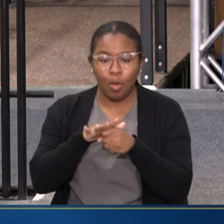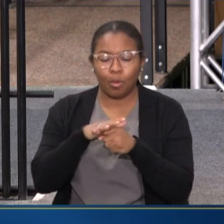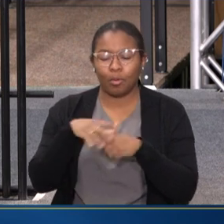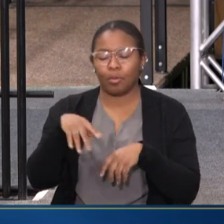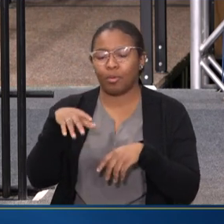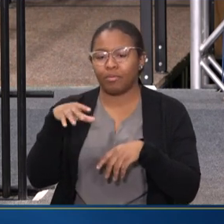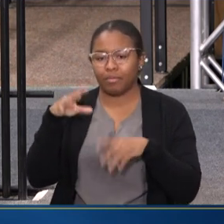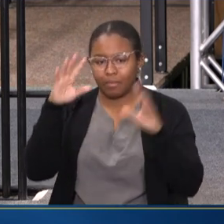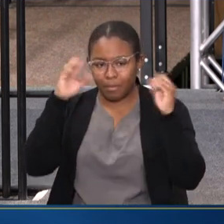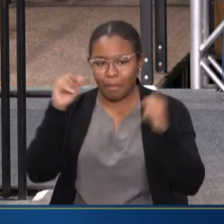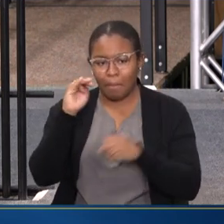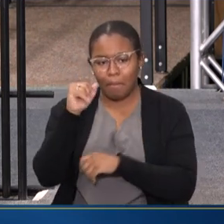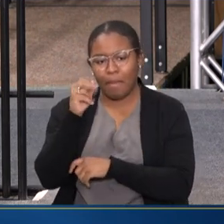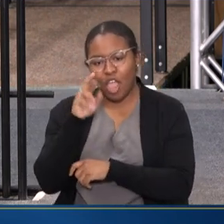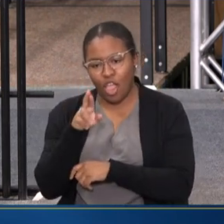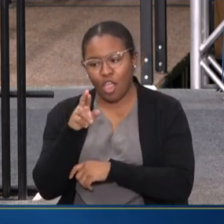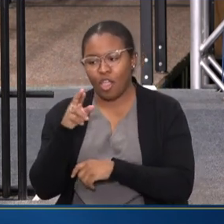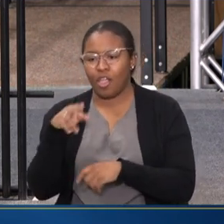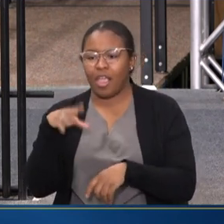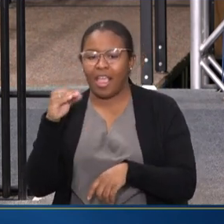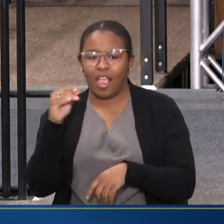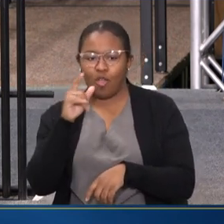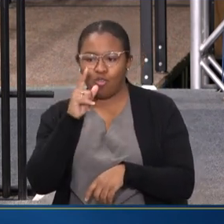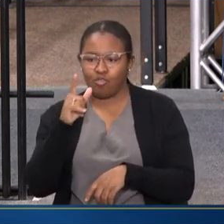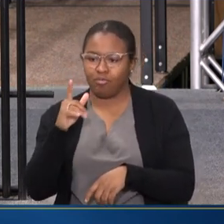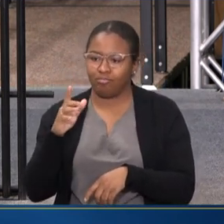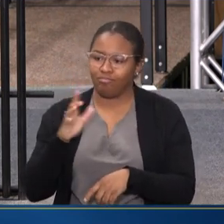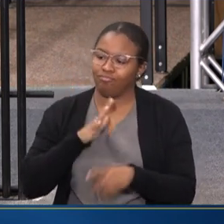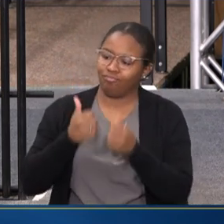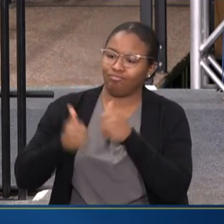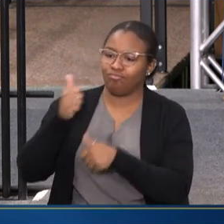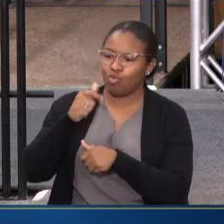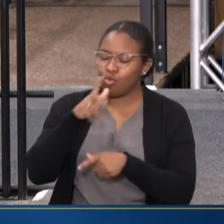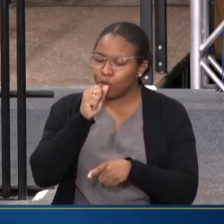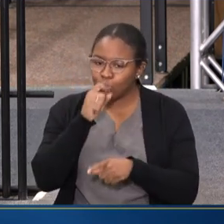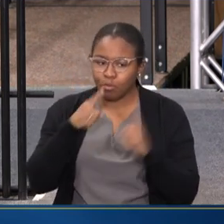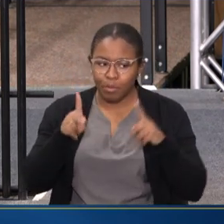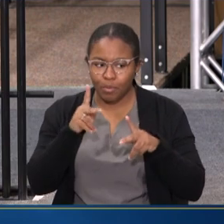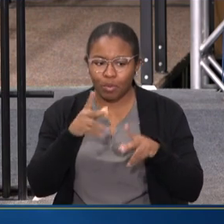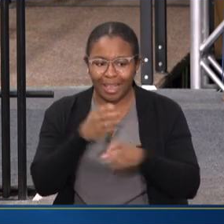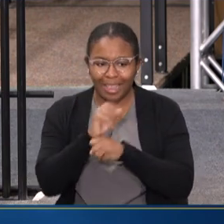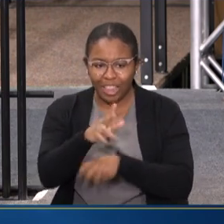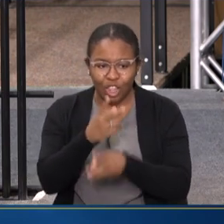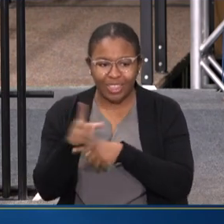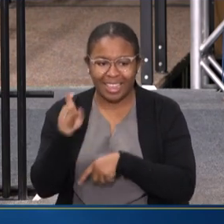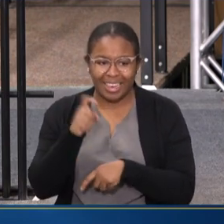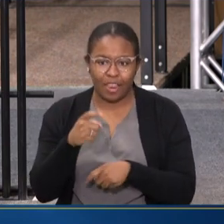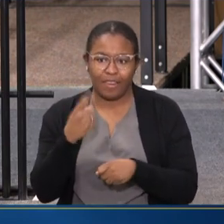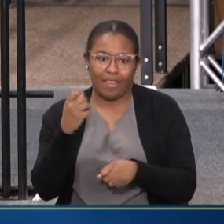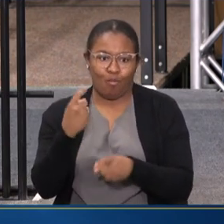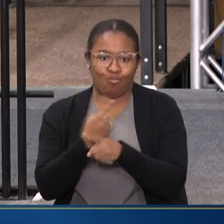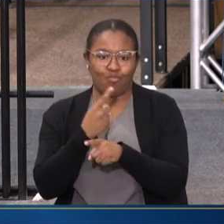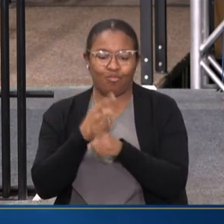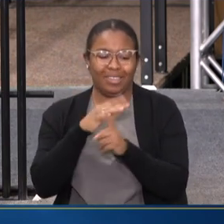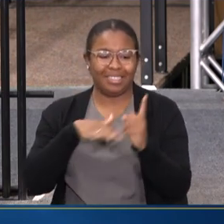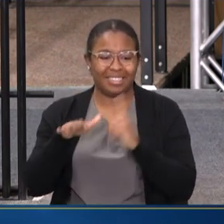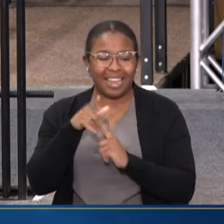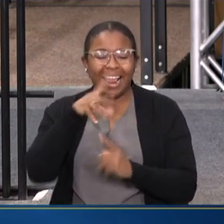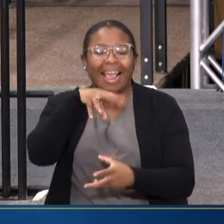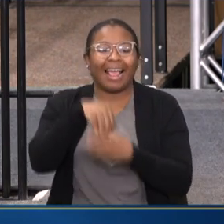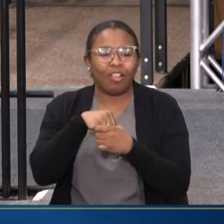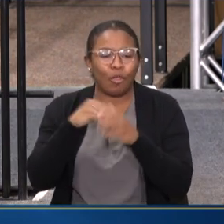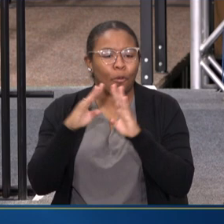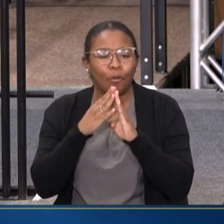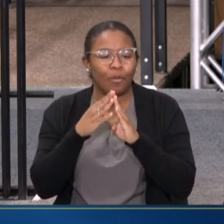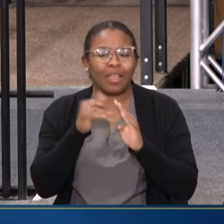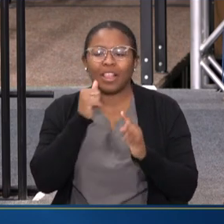OFFICIALS TO REALLY MAKE SURE THAT WE'RE GETTING CARE WHERE PEOPLE NEED IN THE MOST APPROPRIATE SETTINGS, SO IN THE COMMUNITY, RATHER THAN